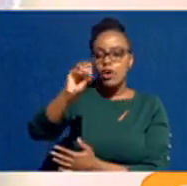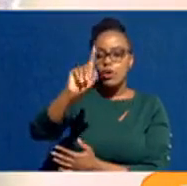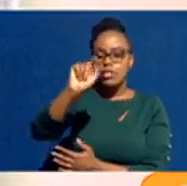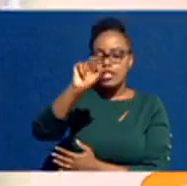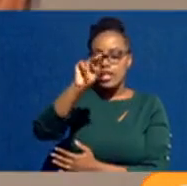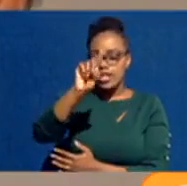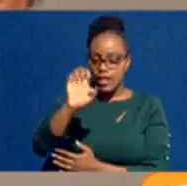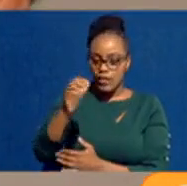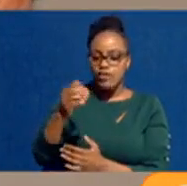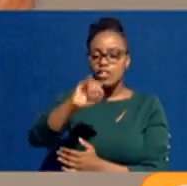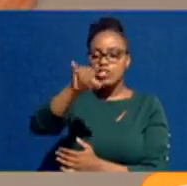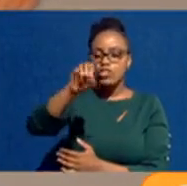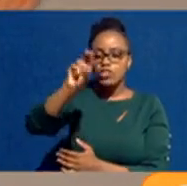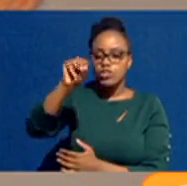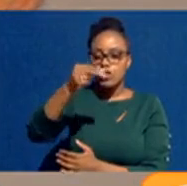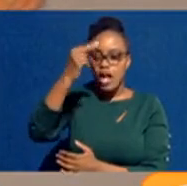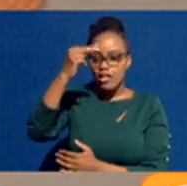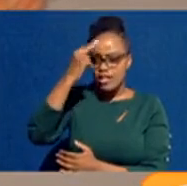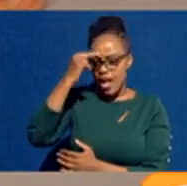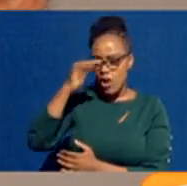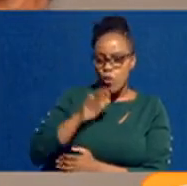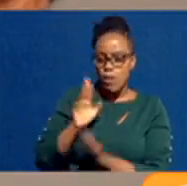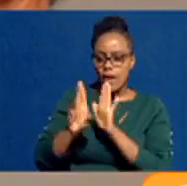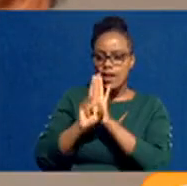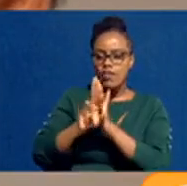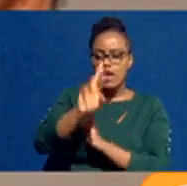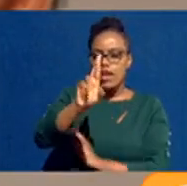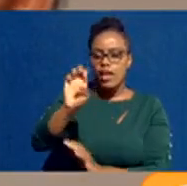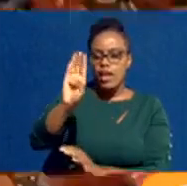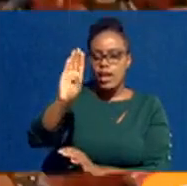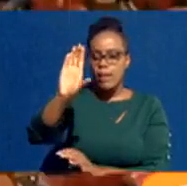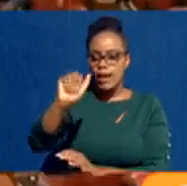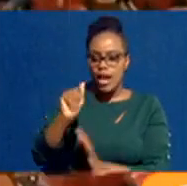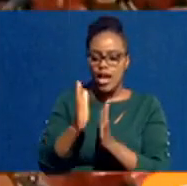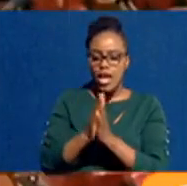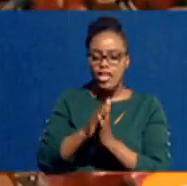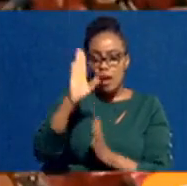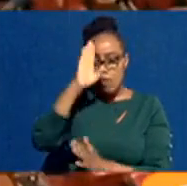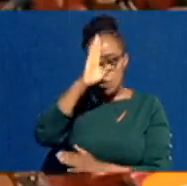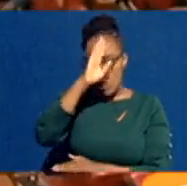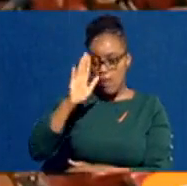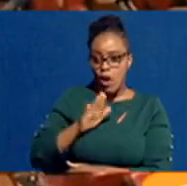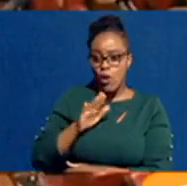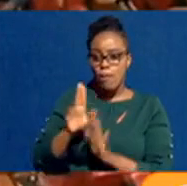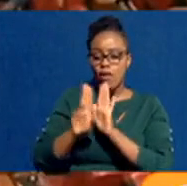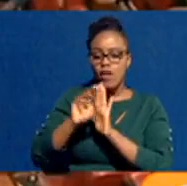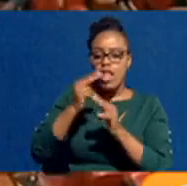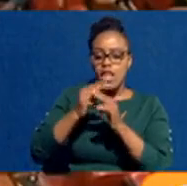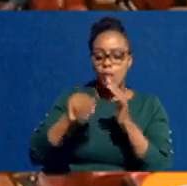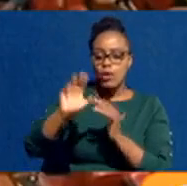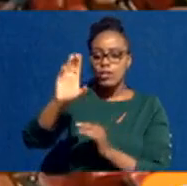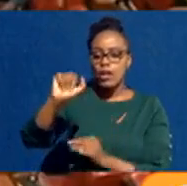nominated MP John Mbadi, Narok Women Representative Rebecca Tonke and Bungoma Women Representative Catherine